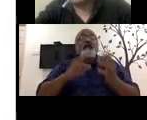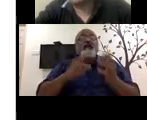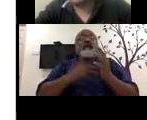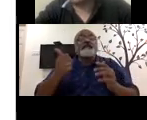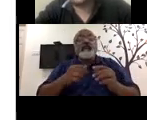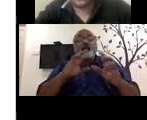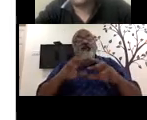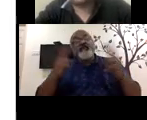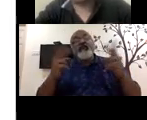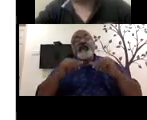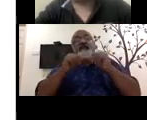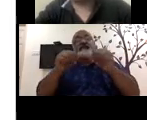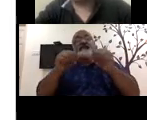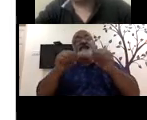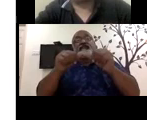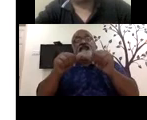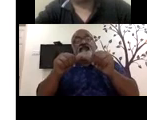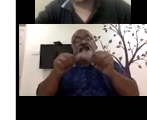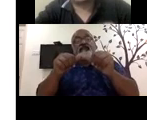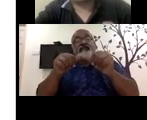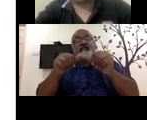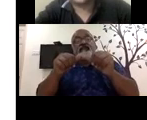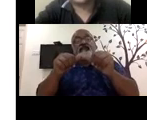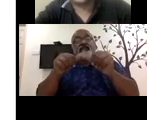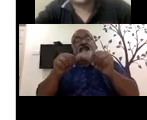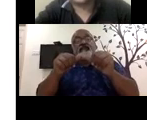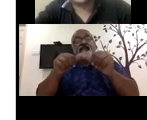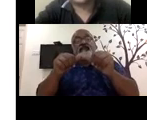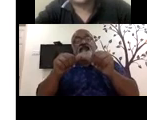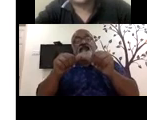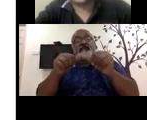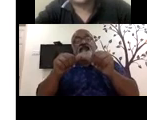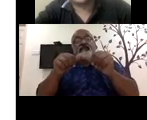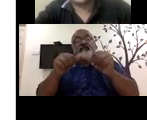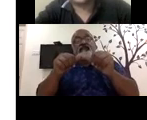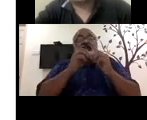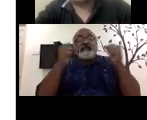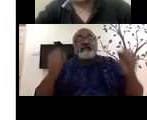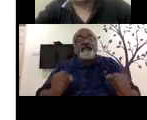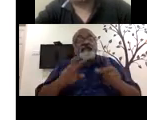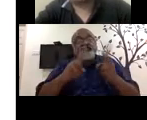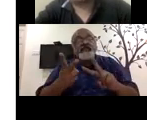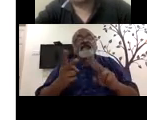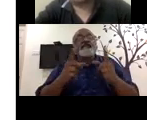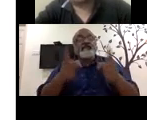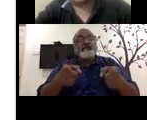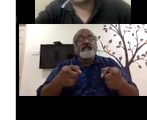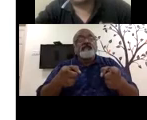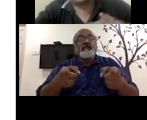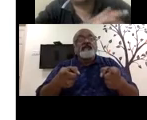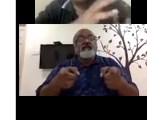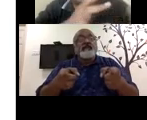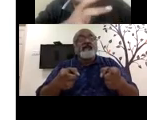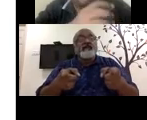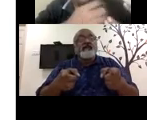I will have a different say, I'll read to, to radically transform our education system. Uh, the, uh,